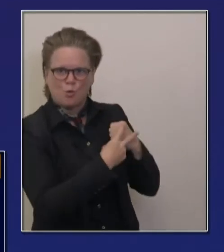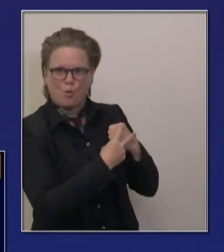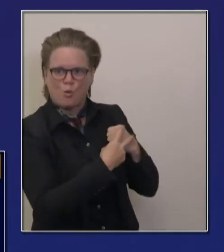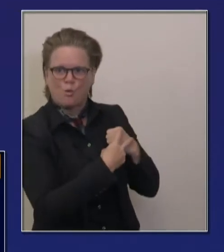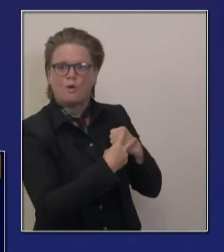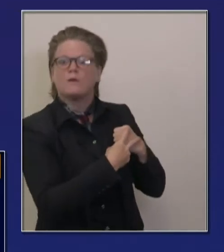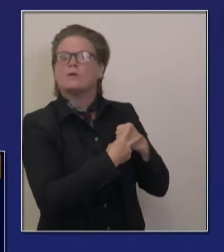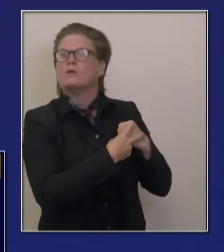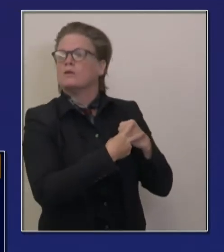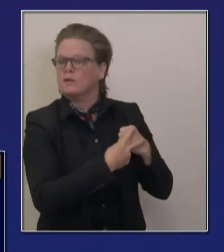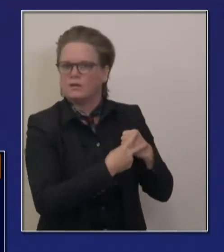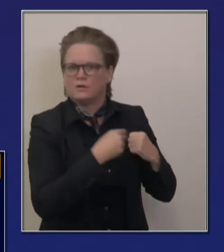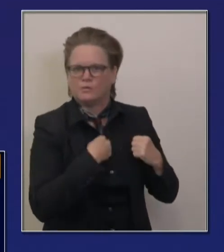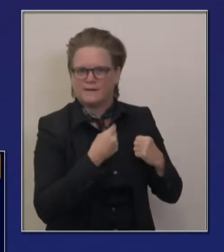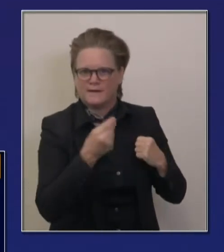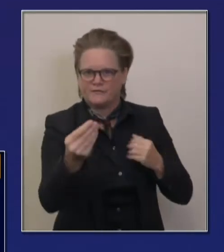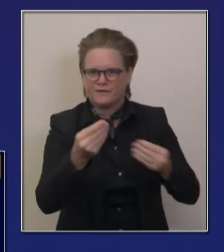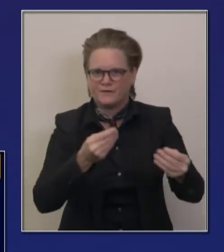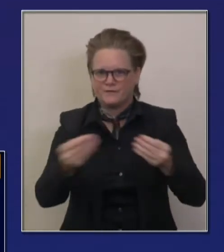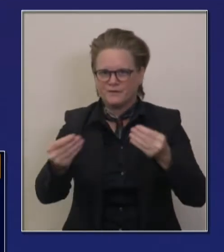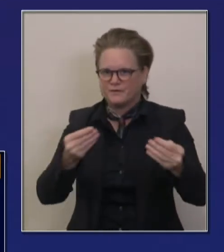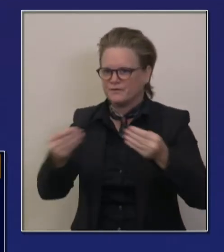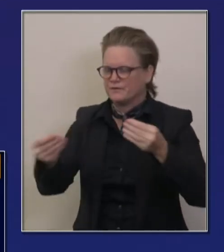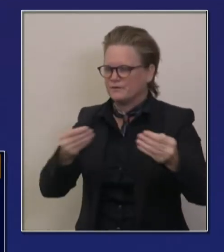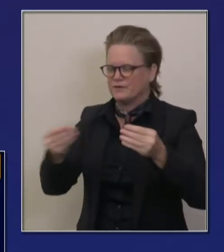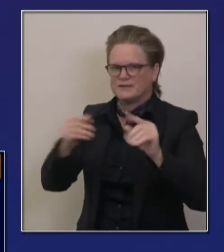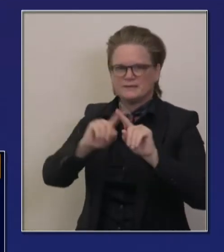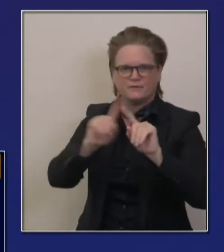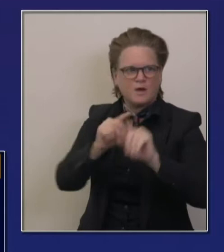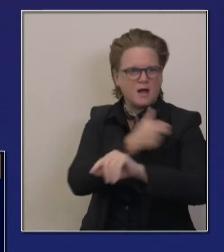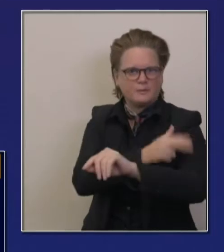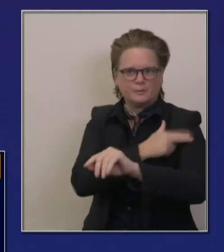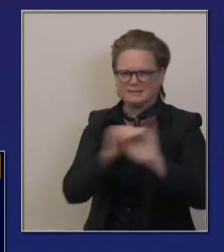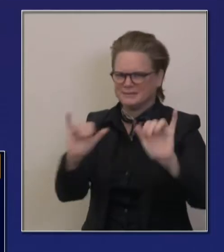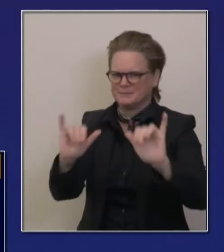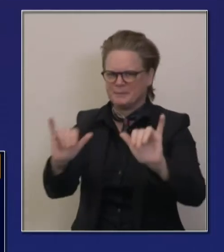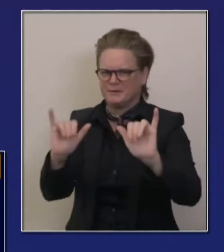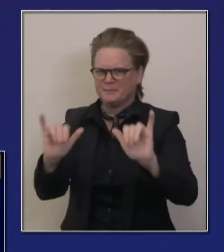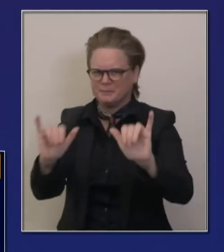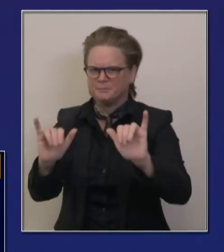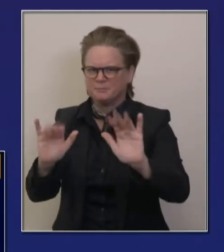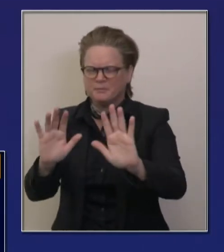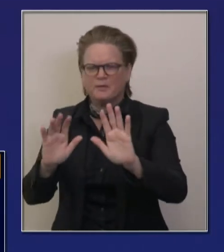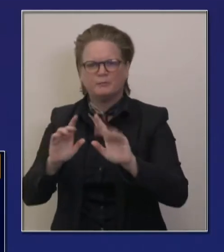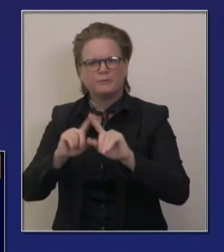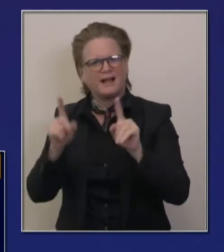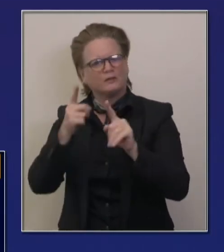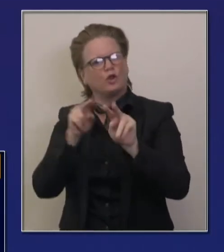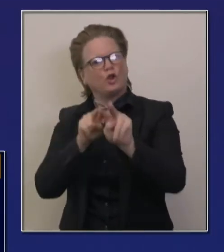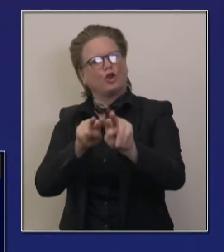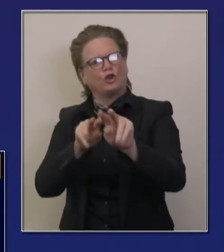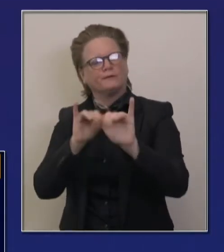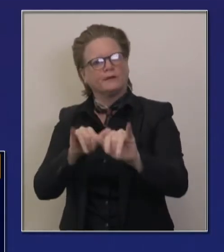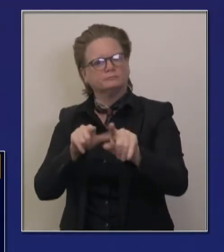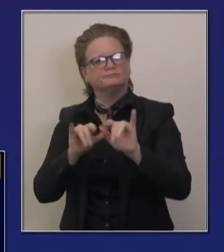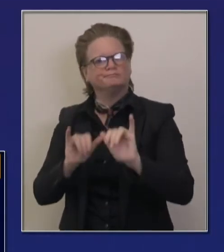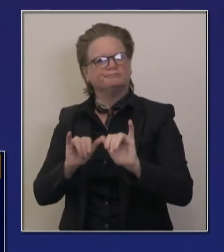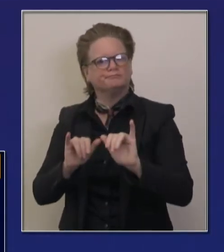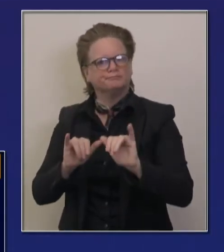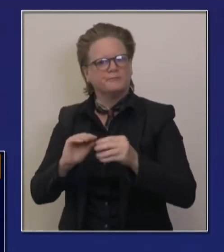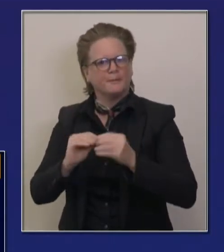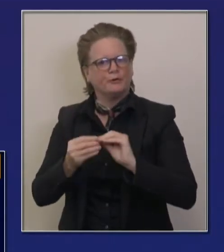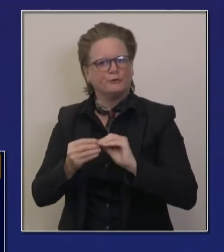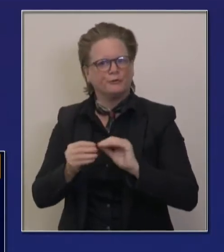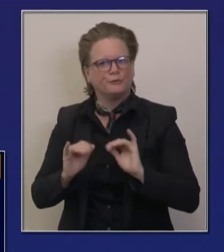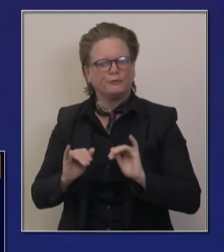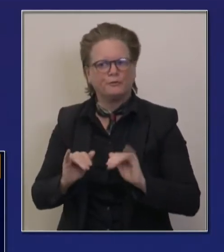care. But you get a sense of the why, if you're asking yourself, why did the state of California move forward with a trigger at